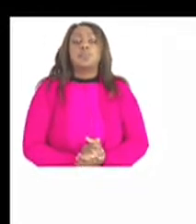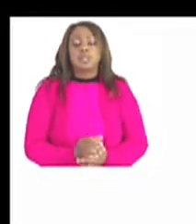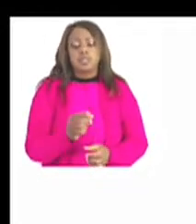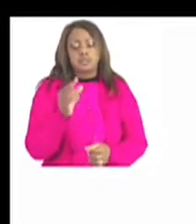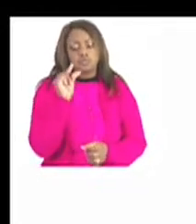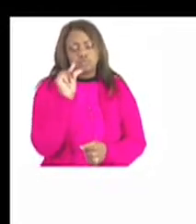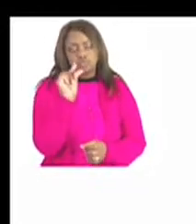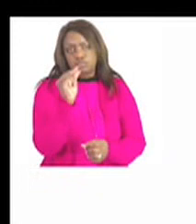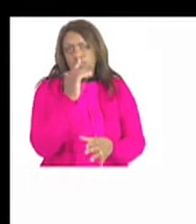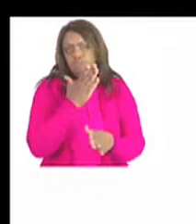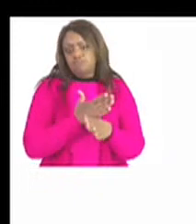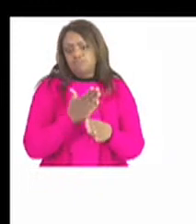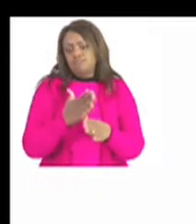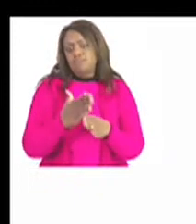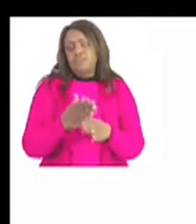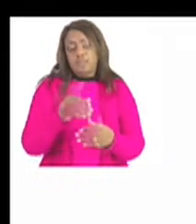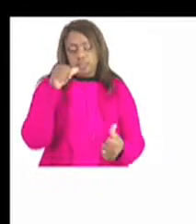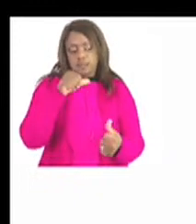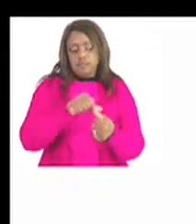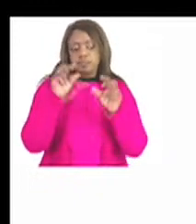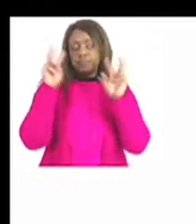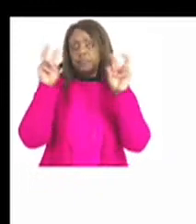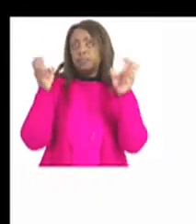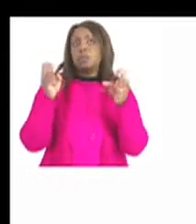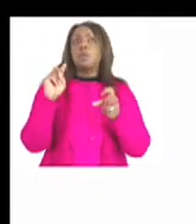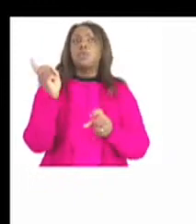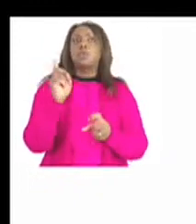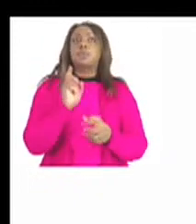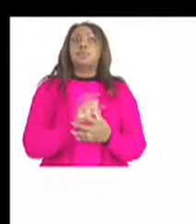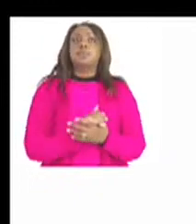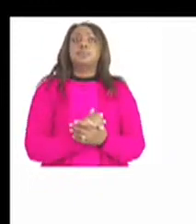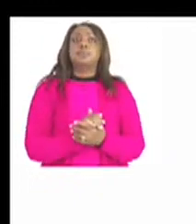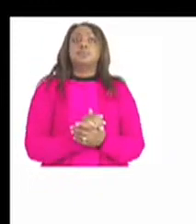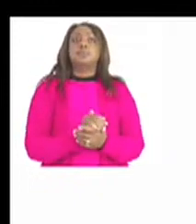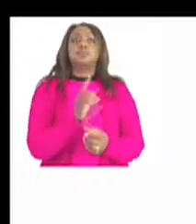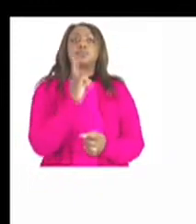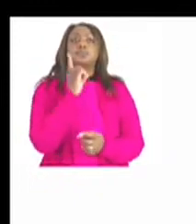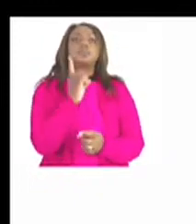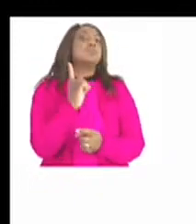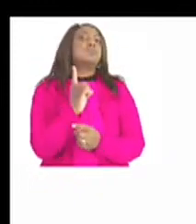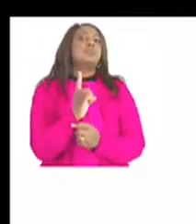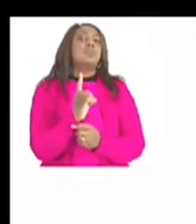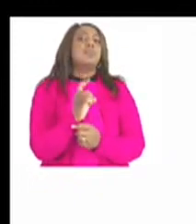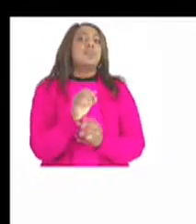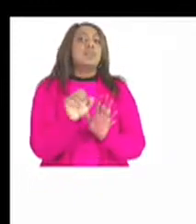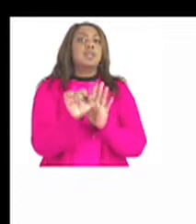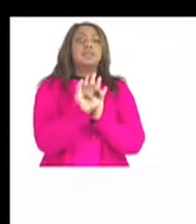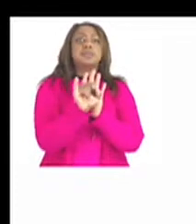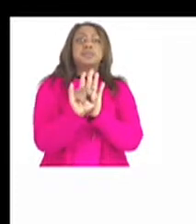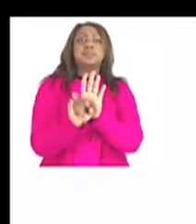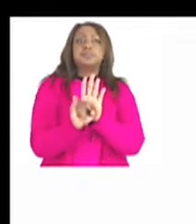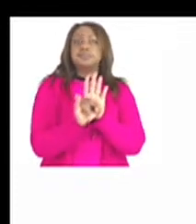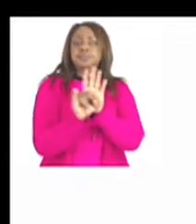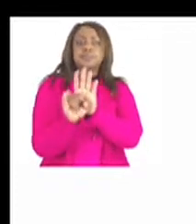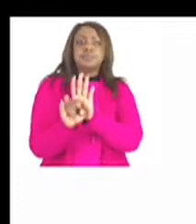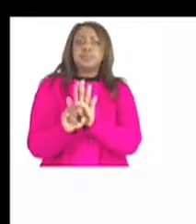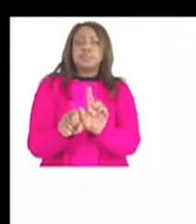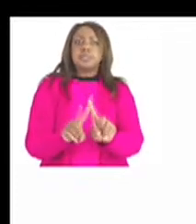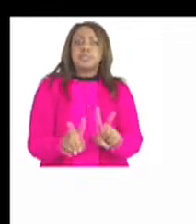activity here number one you identify different systems